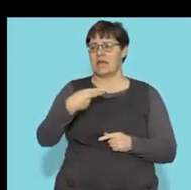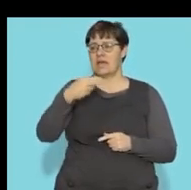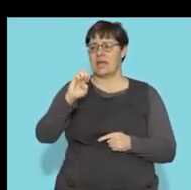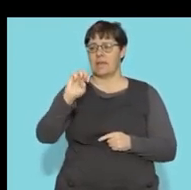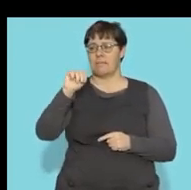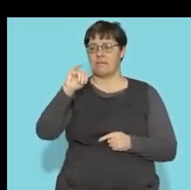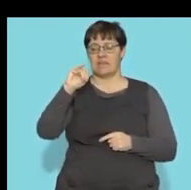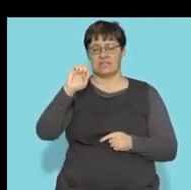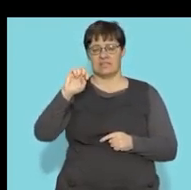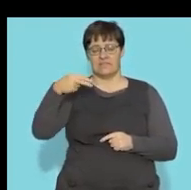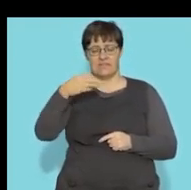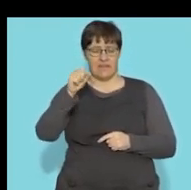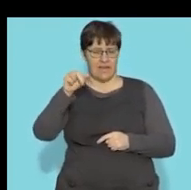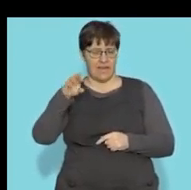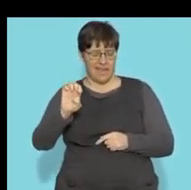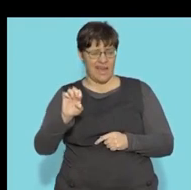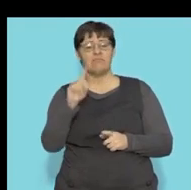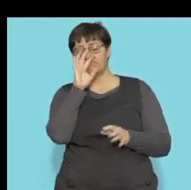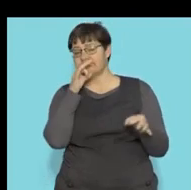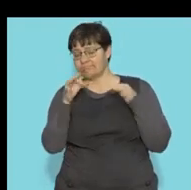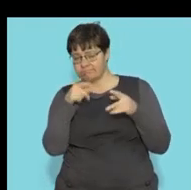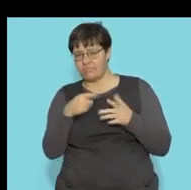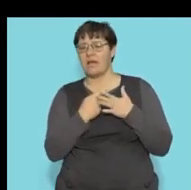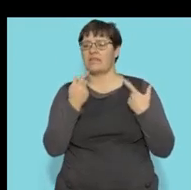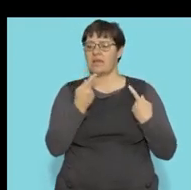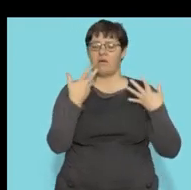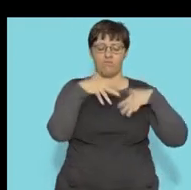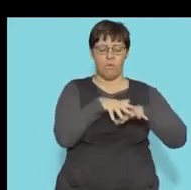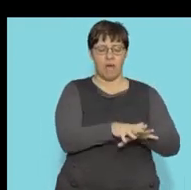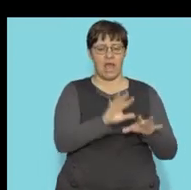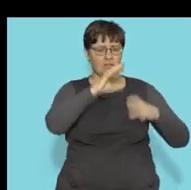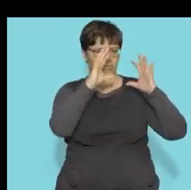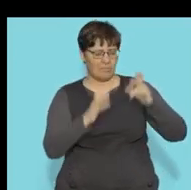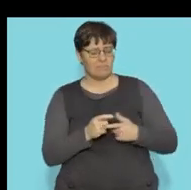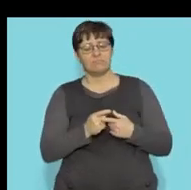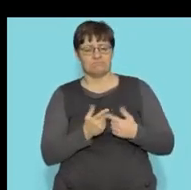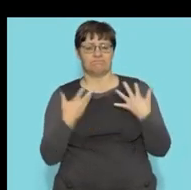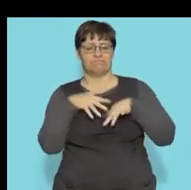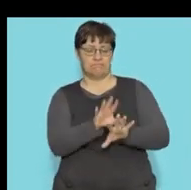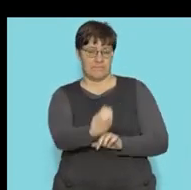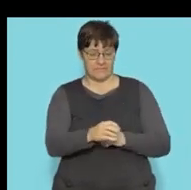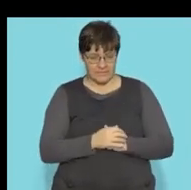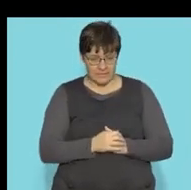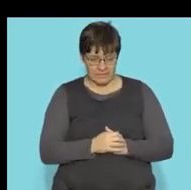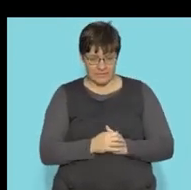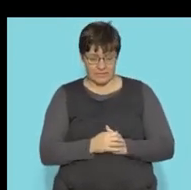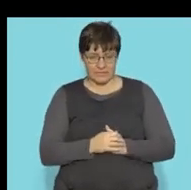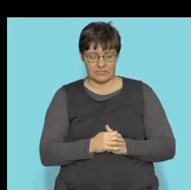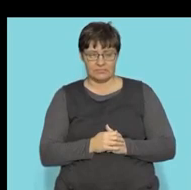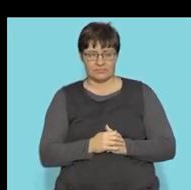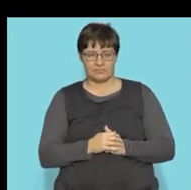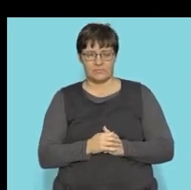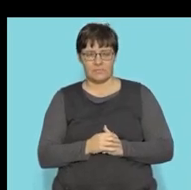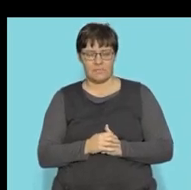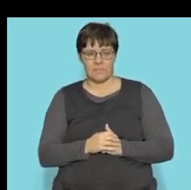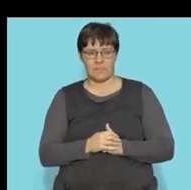we're going to look into some examples which involve combined shapes. Let's go to the first definition. So